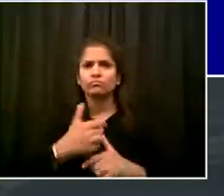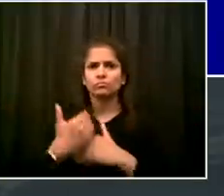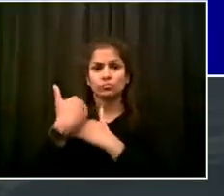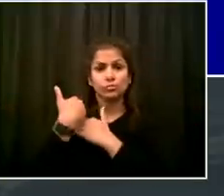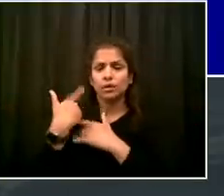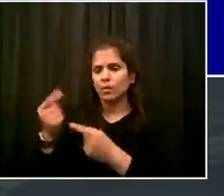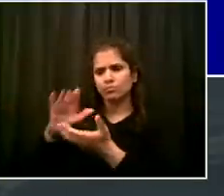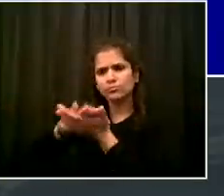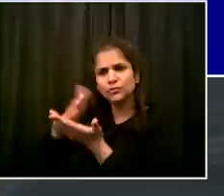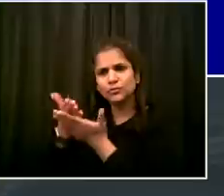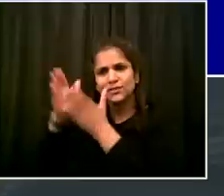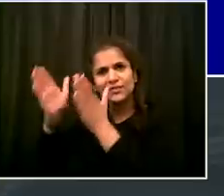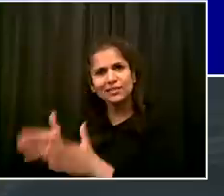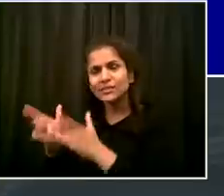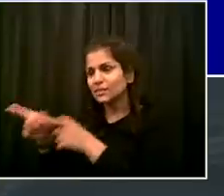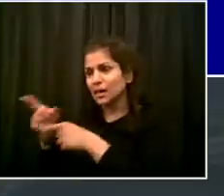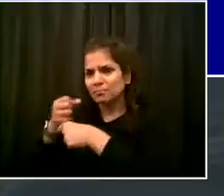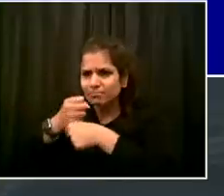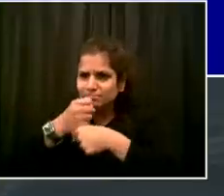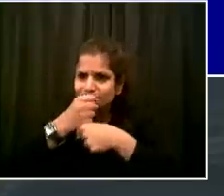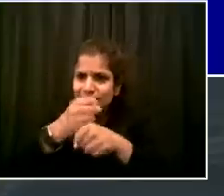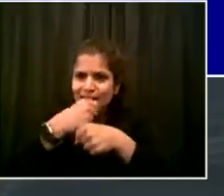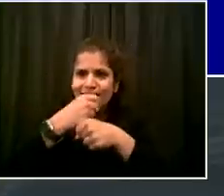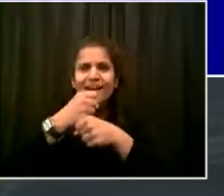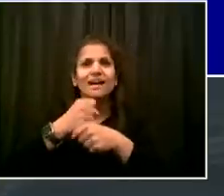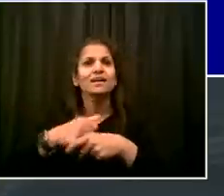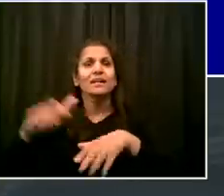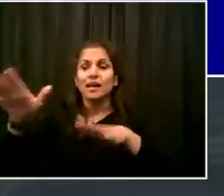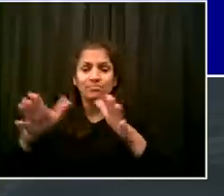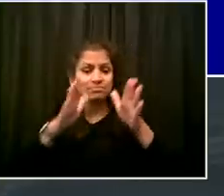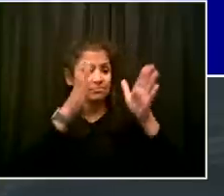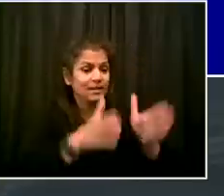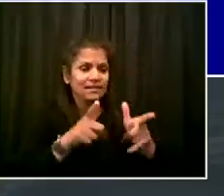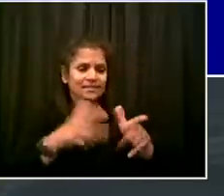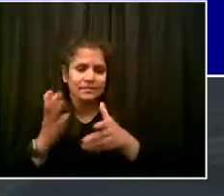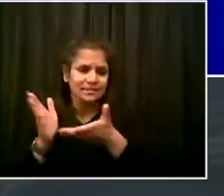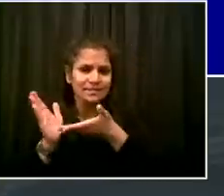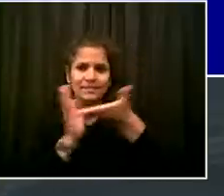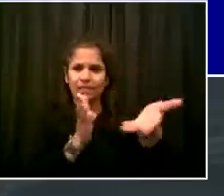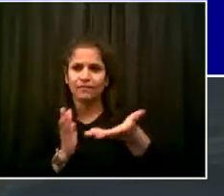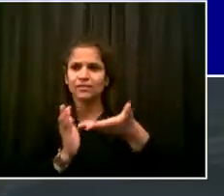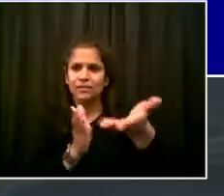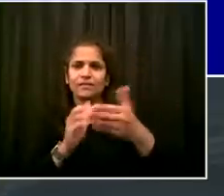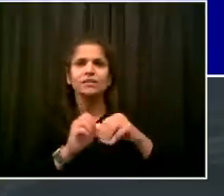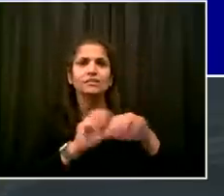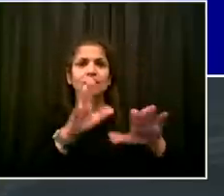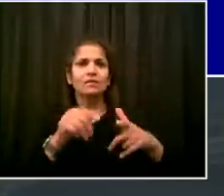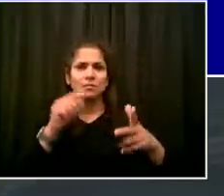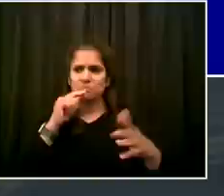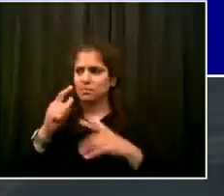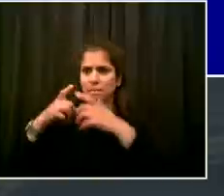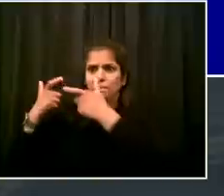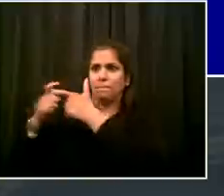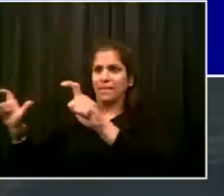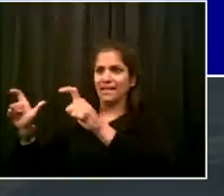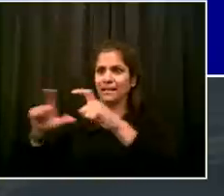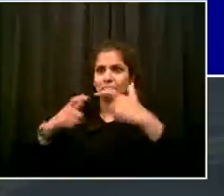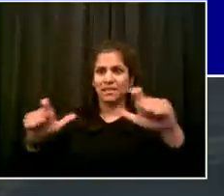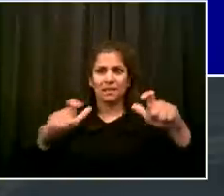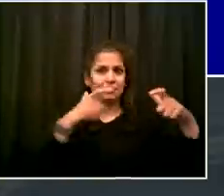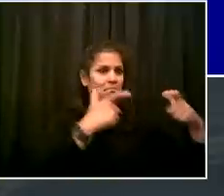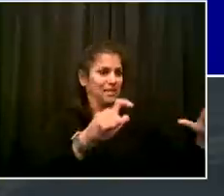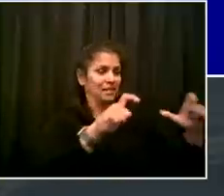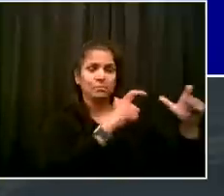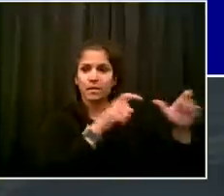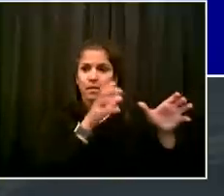huge endeavor. And every day we're trying to make it better. But what has happened in just the last few weeks, this was